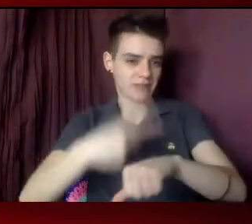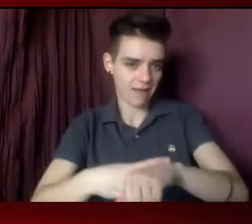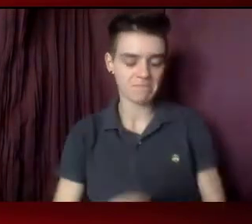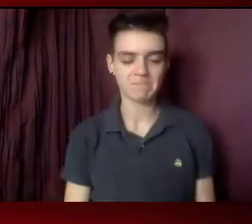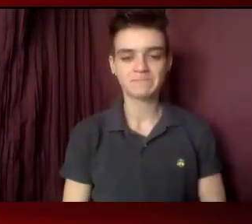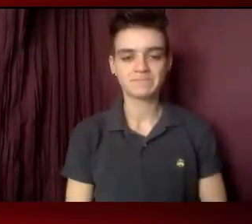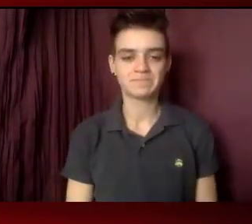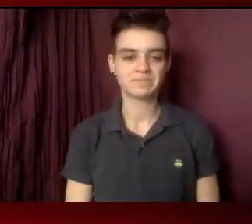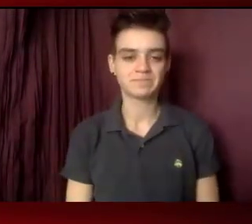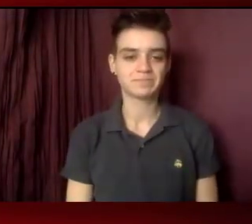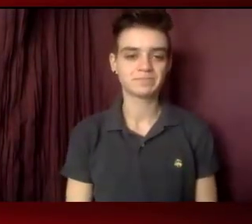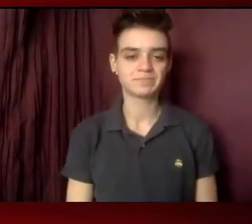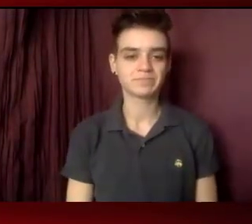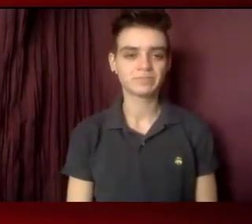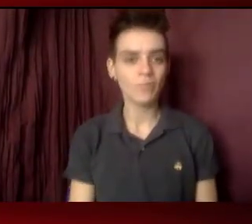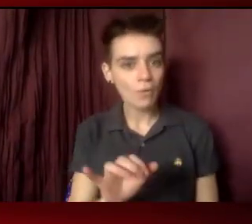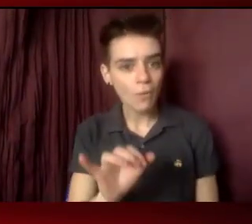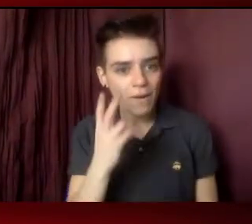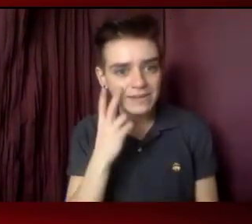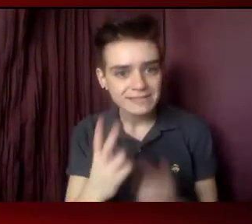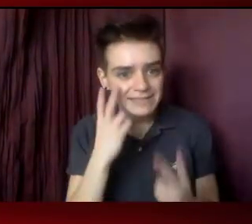Let's see those first timers.